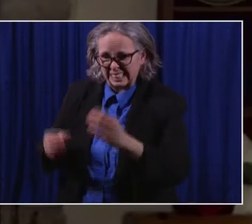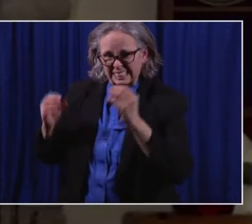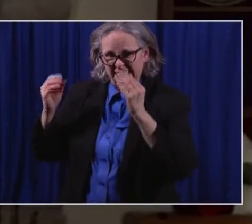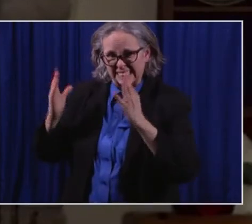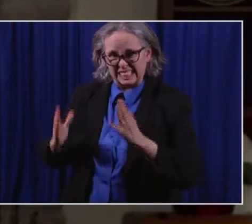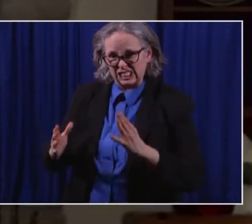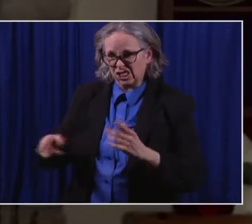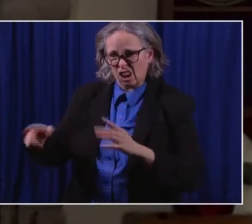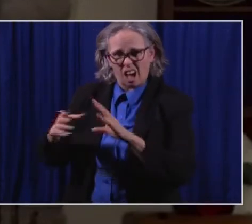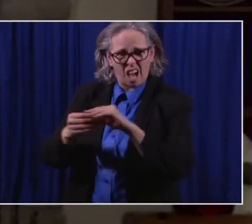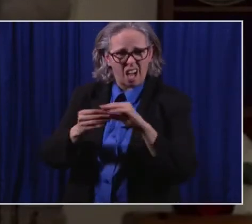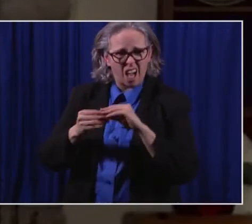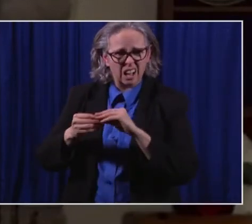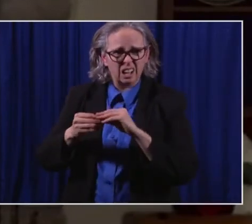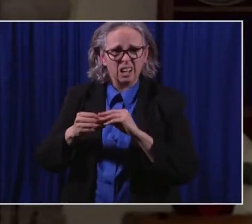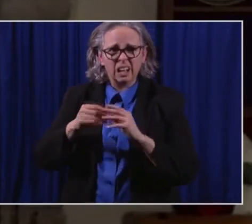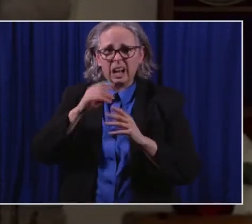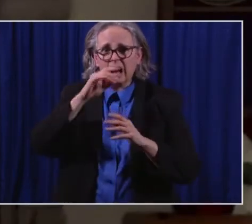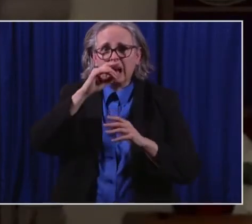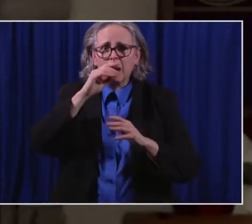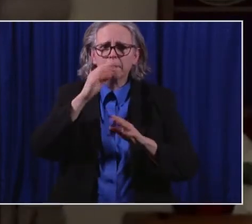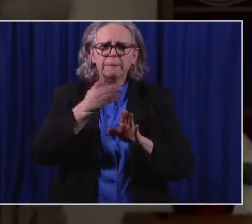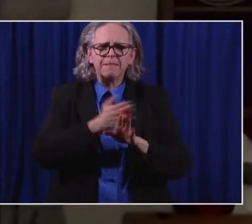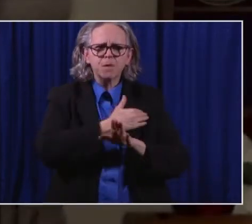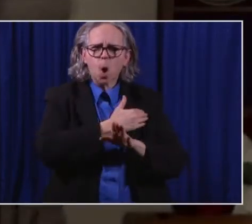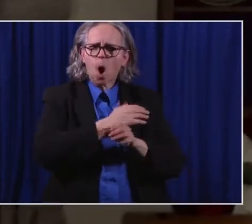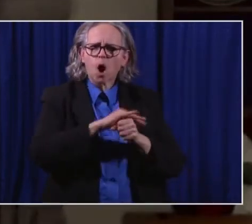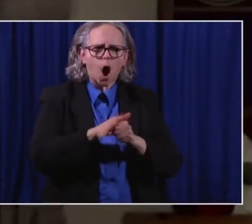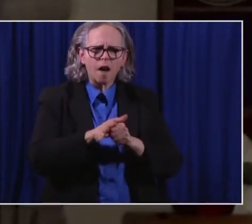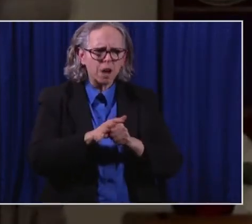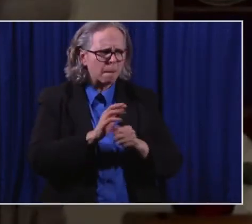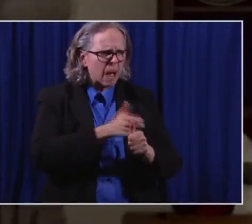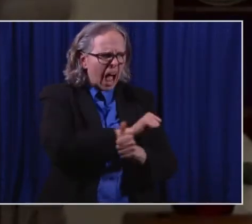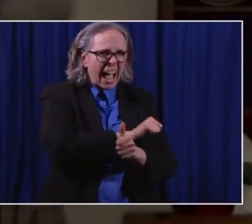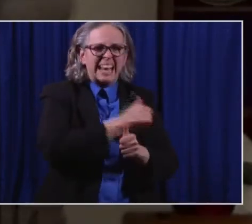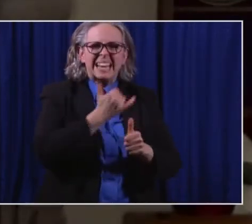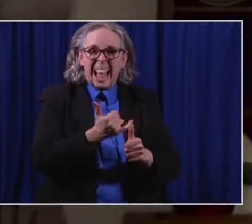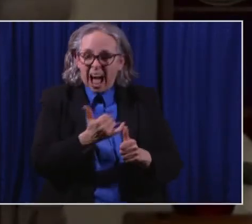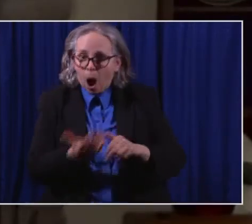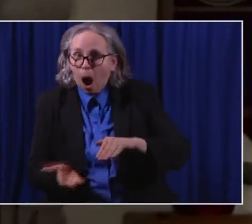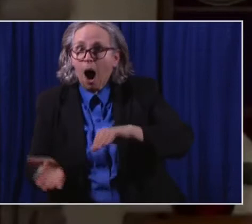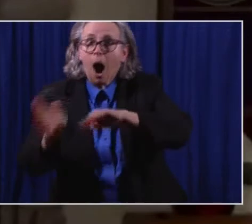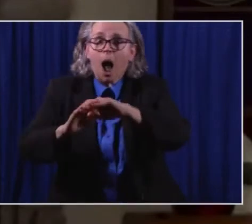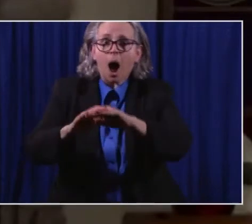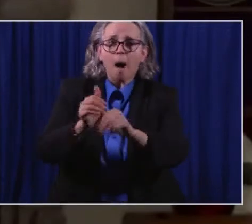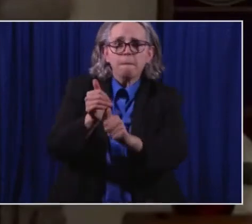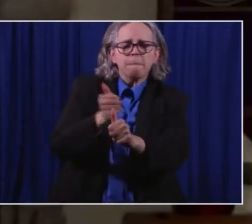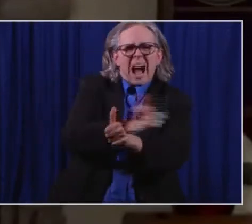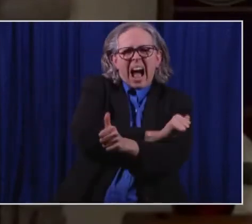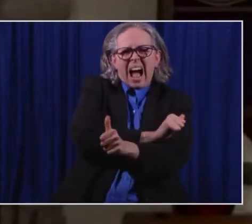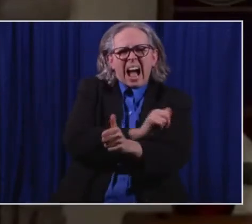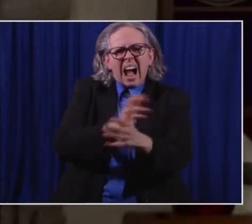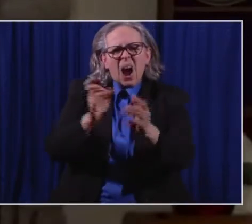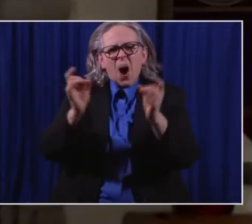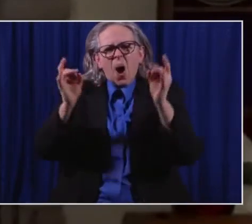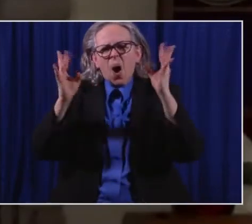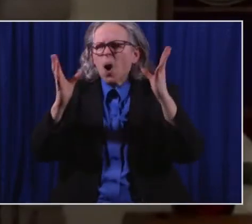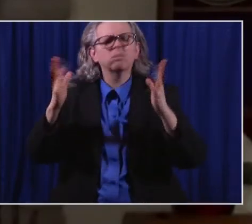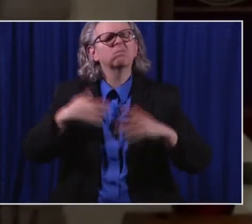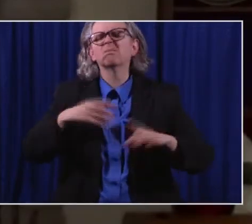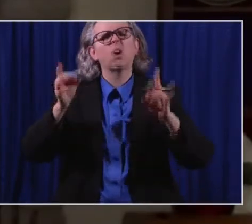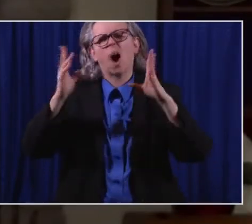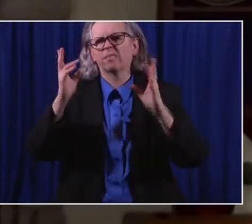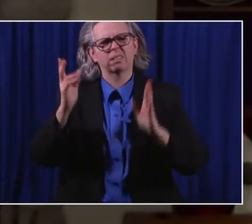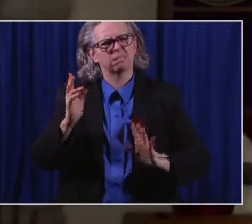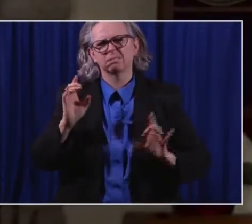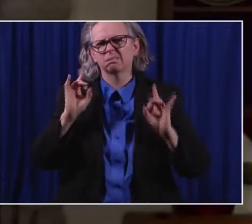were already behind now have been most impacted. And they're more, they're further behind than they had been